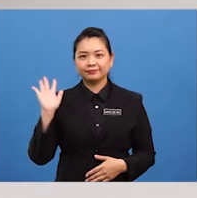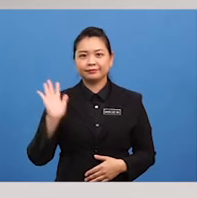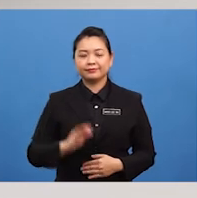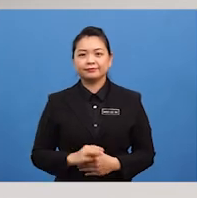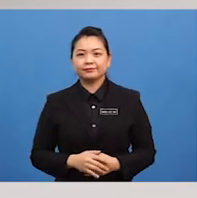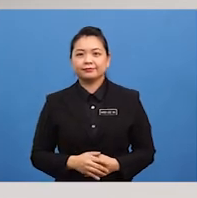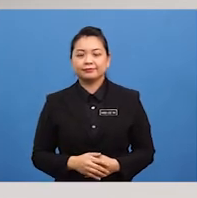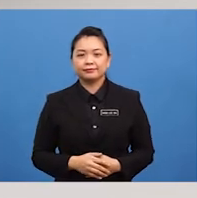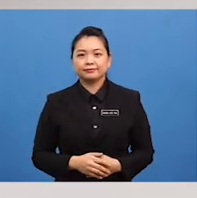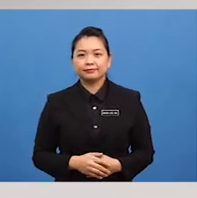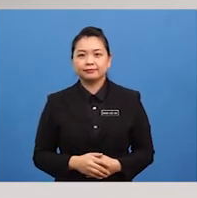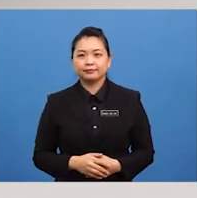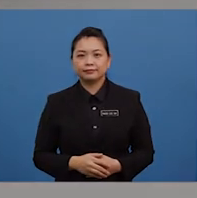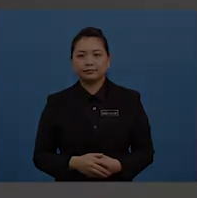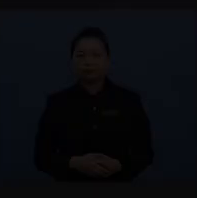bye